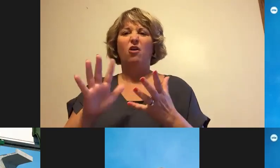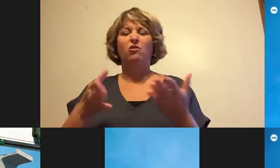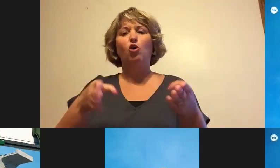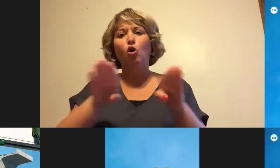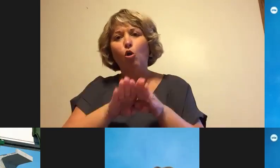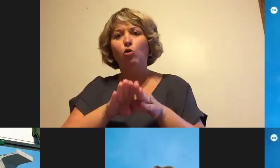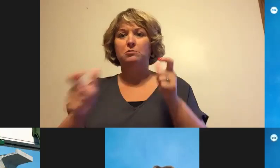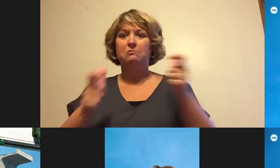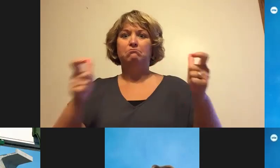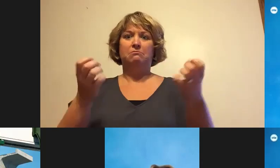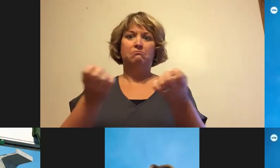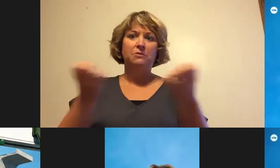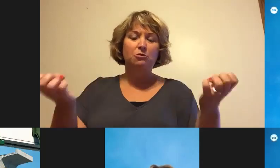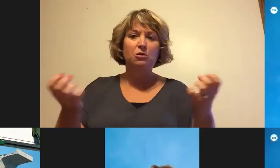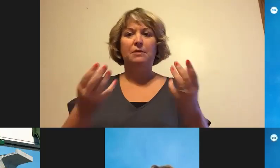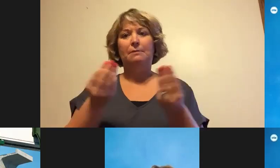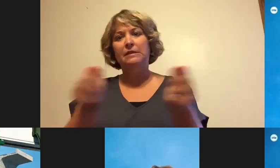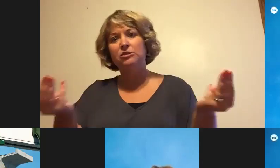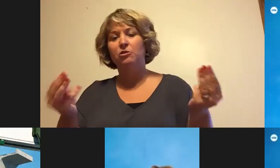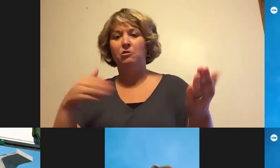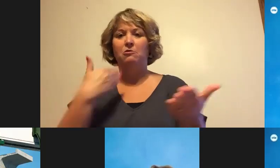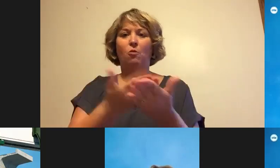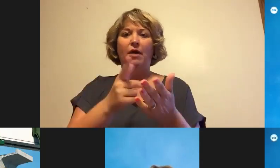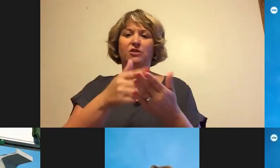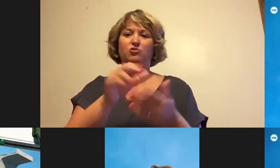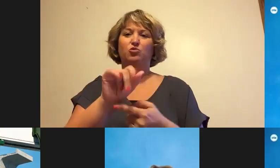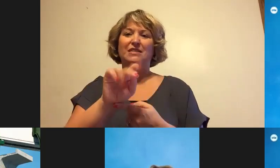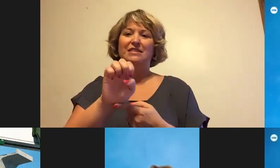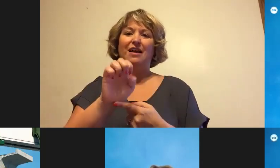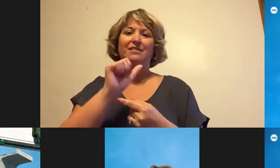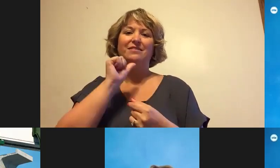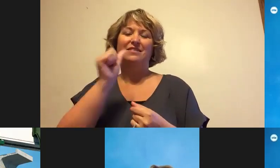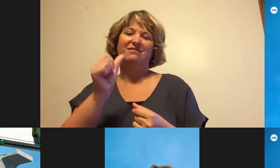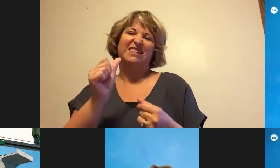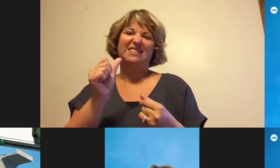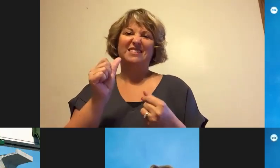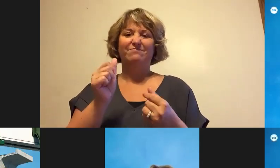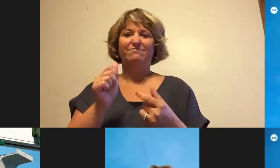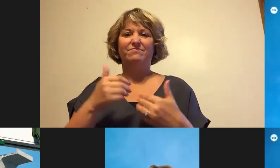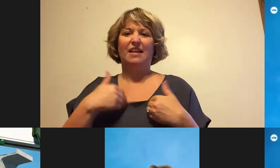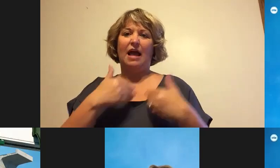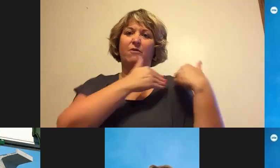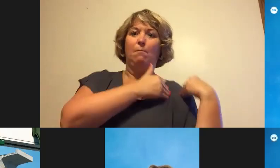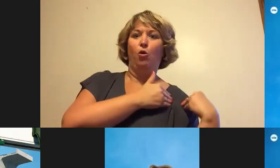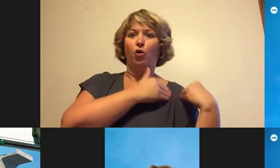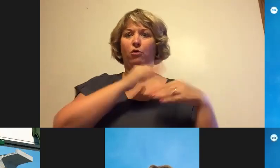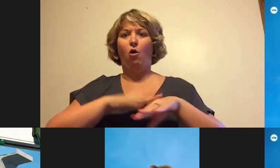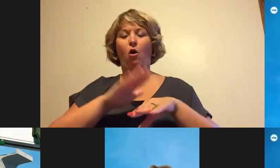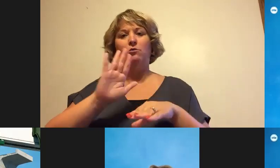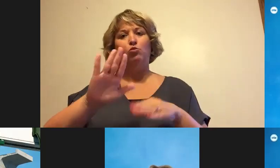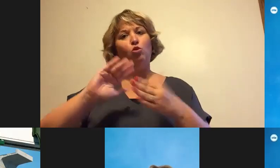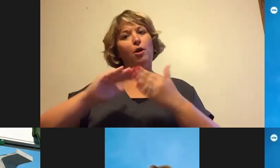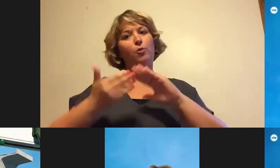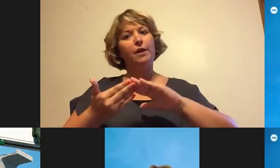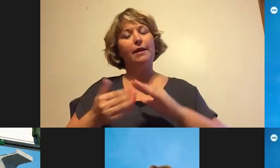and equipment coming into the site. And we make sure that it doesn't present an undue burden onto the community. So in doing